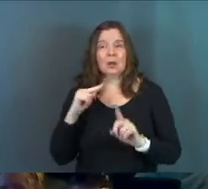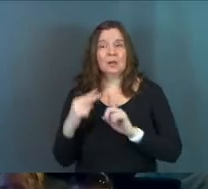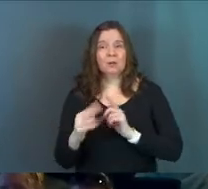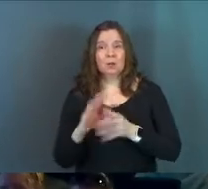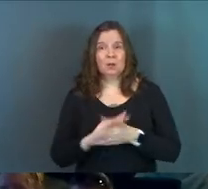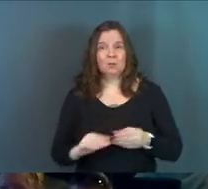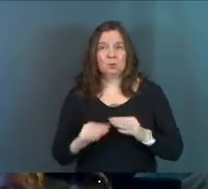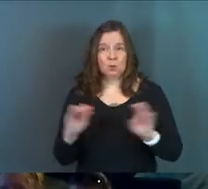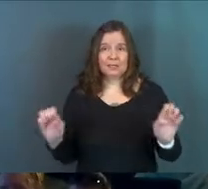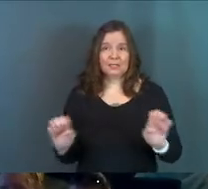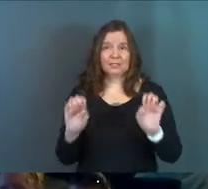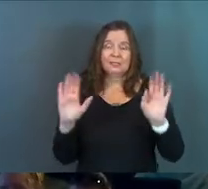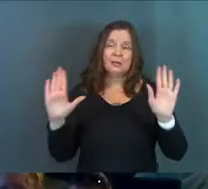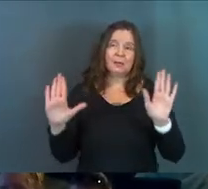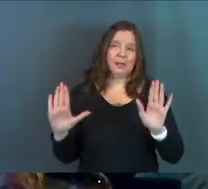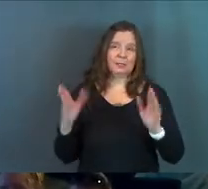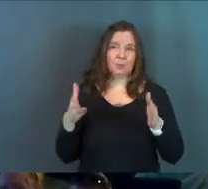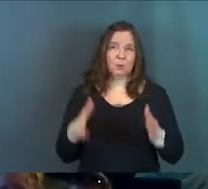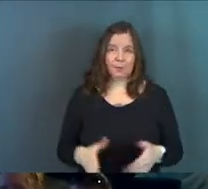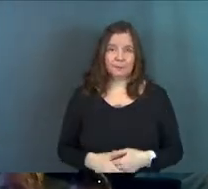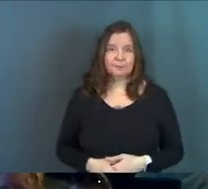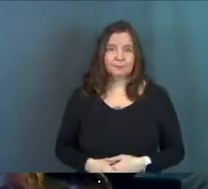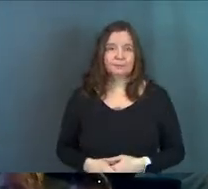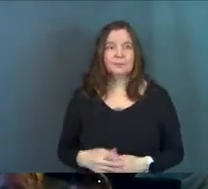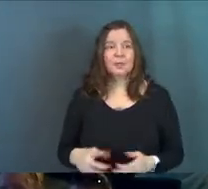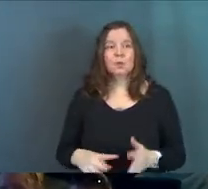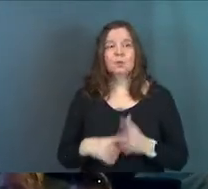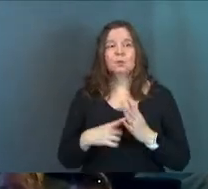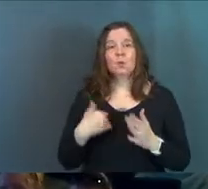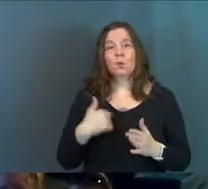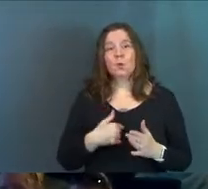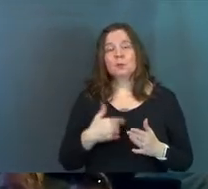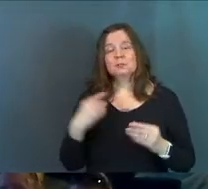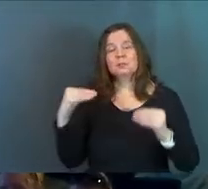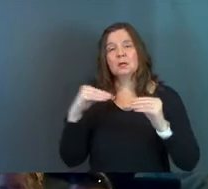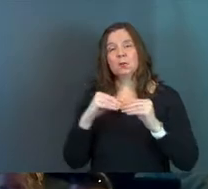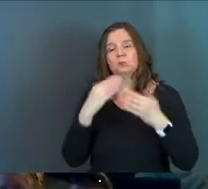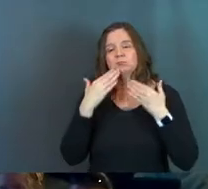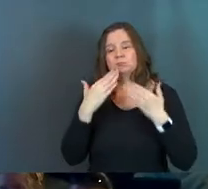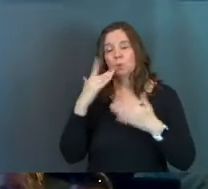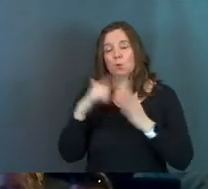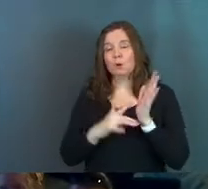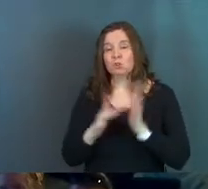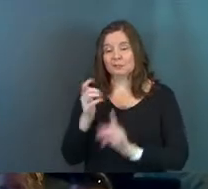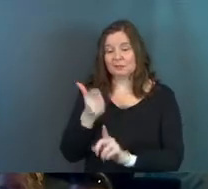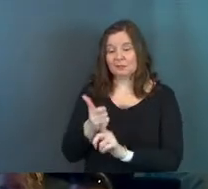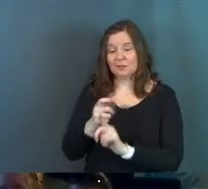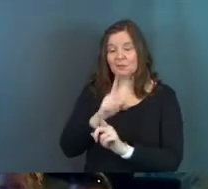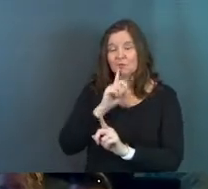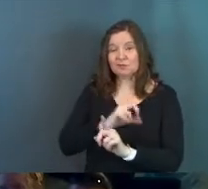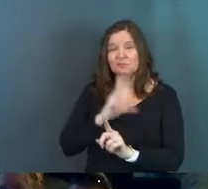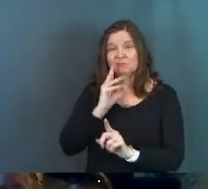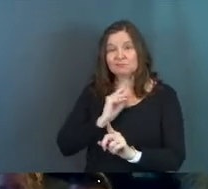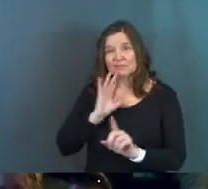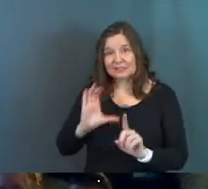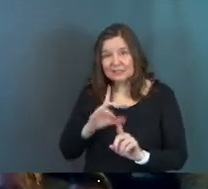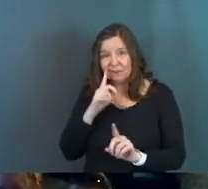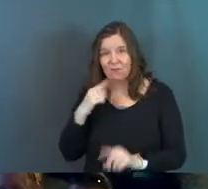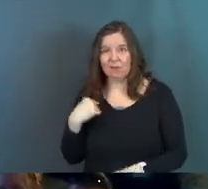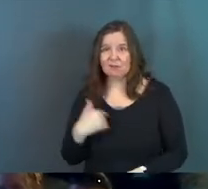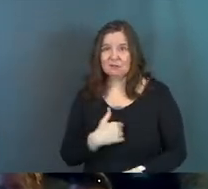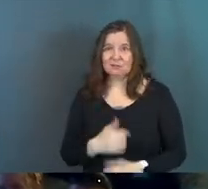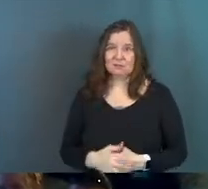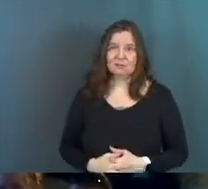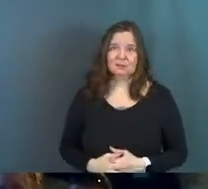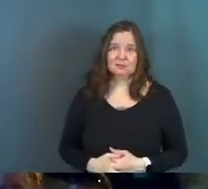on that story of Easter in an amazing way. That it's going to show us and reveal to us some more appreciation for what Jesus truly did for us.